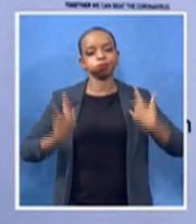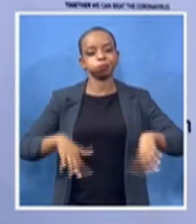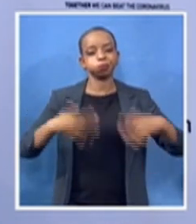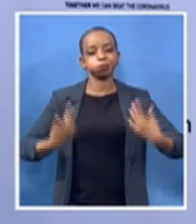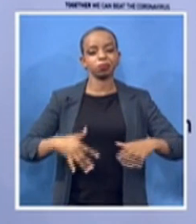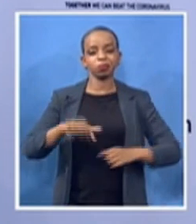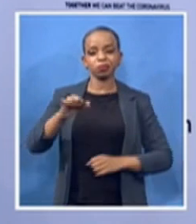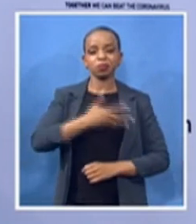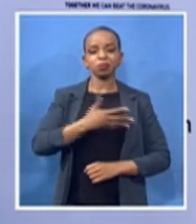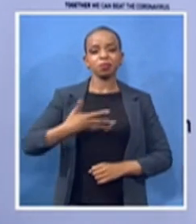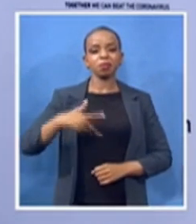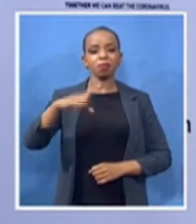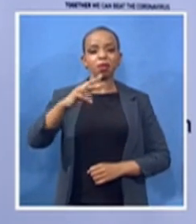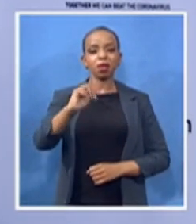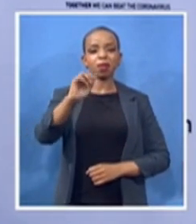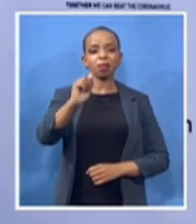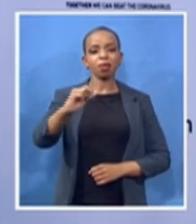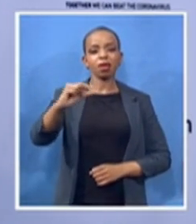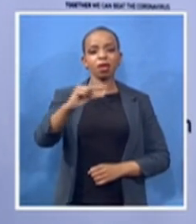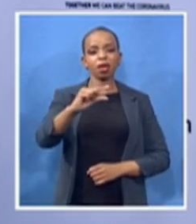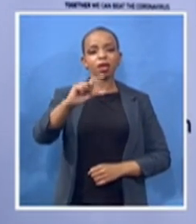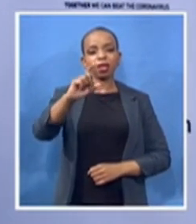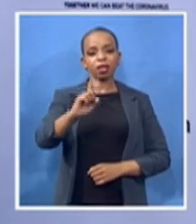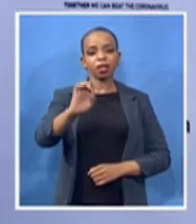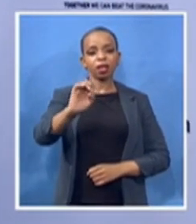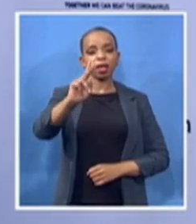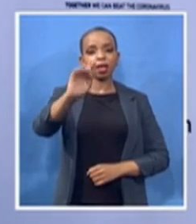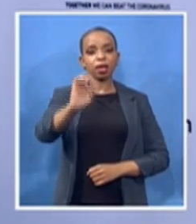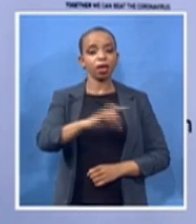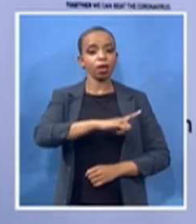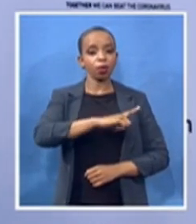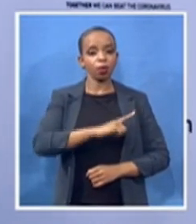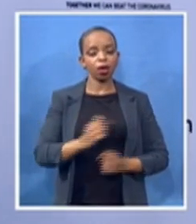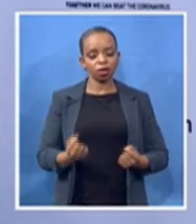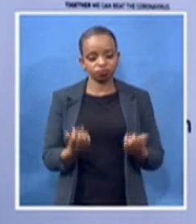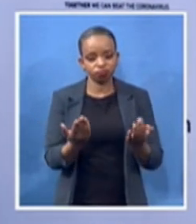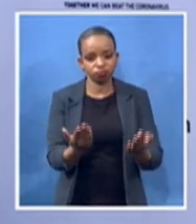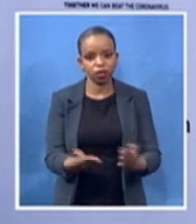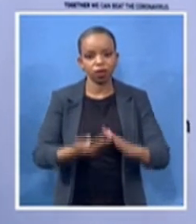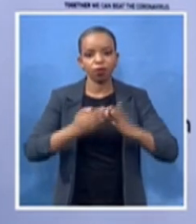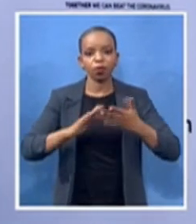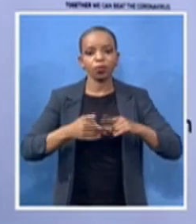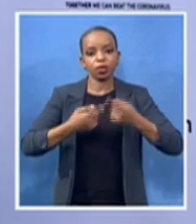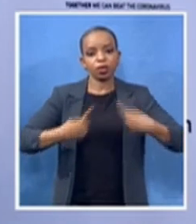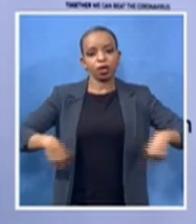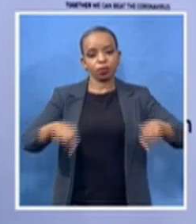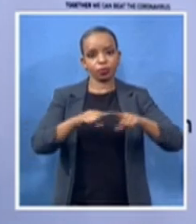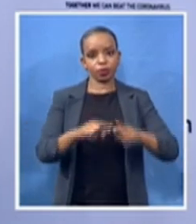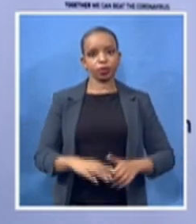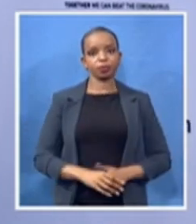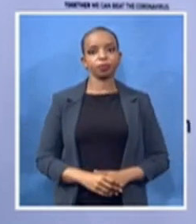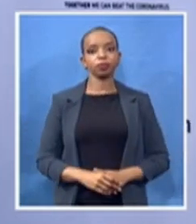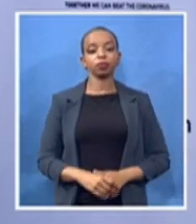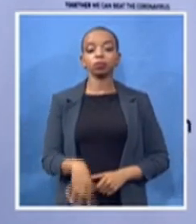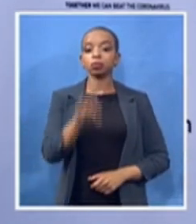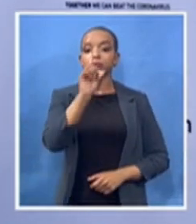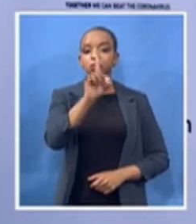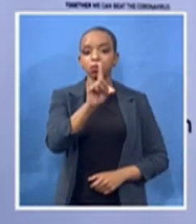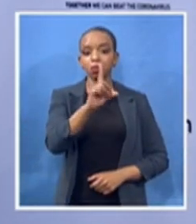before i take a seat through the permission of of our program director